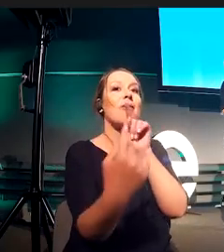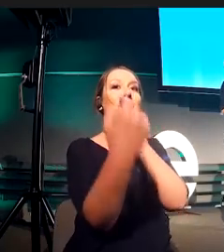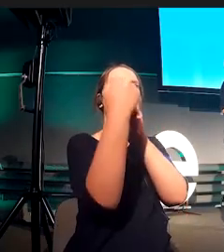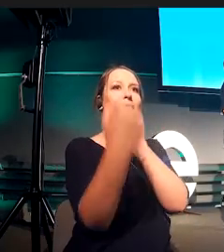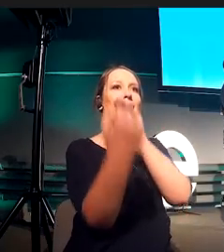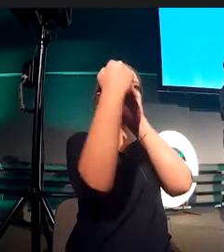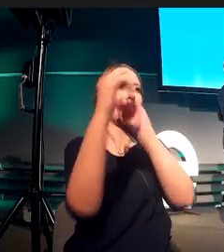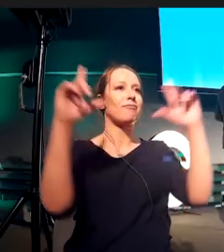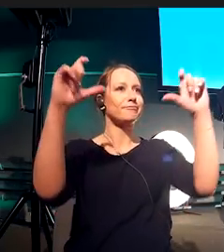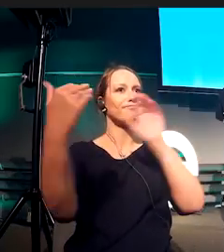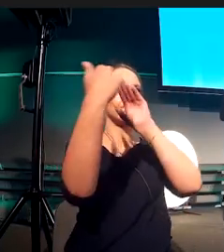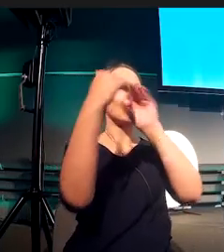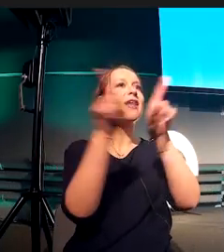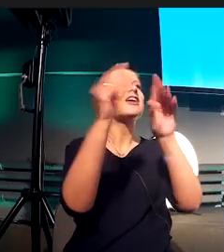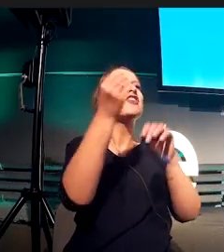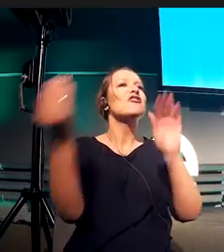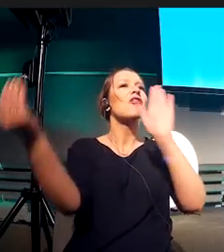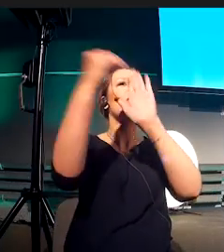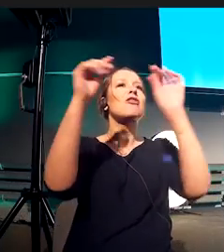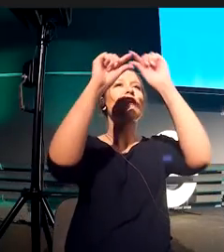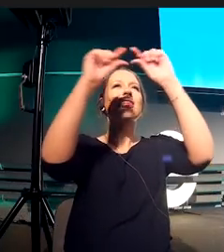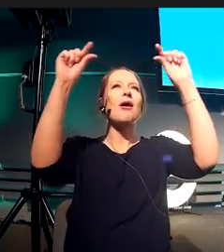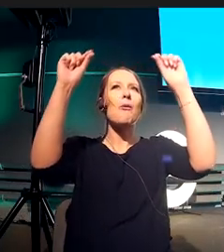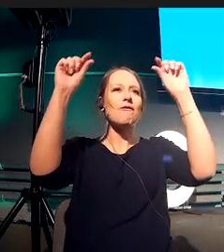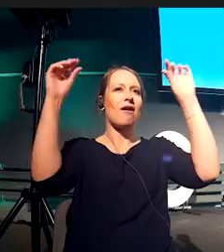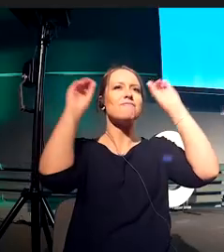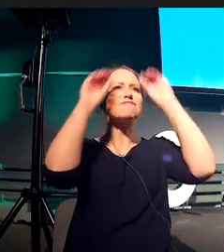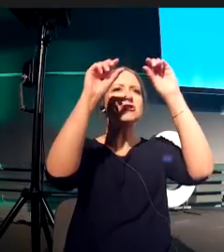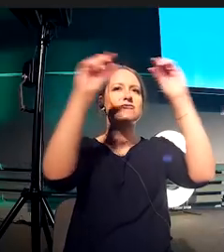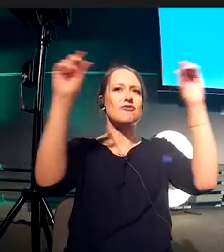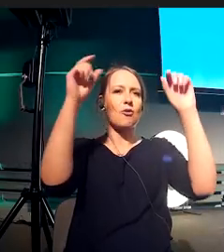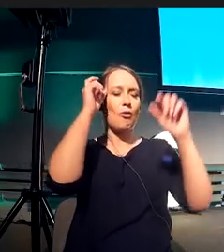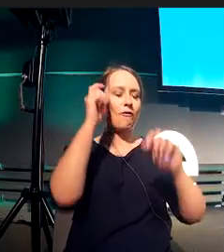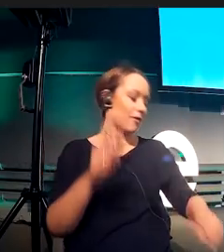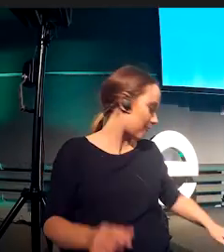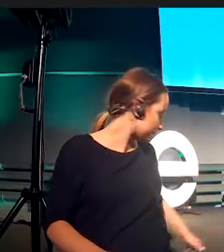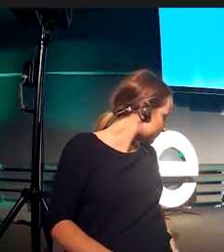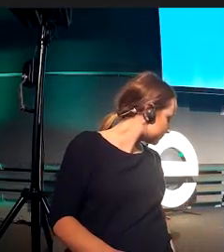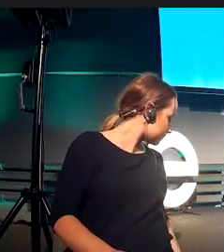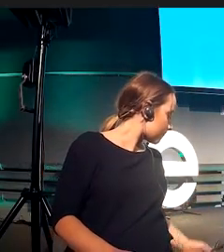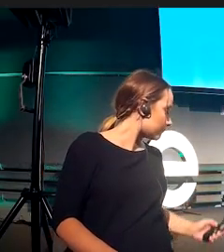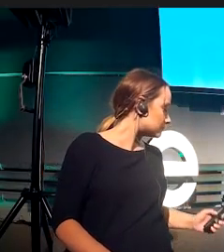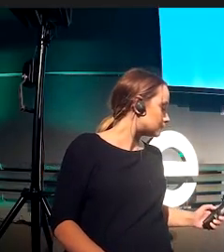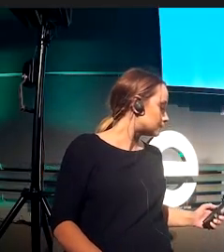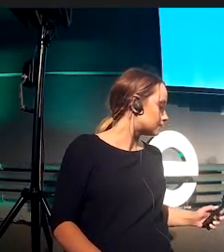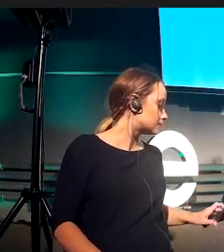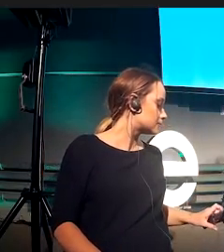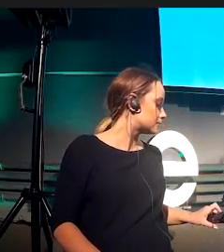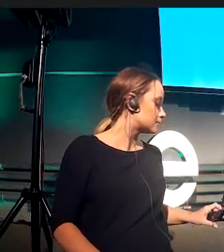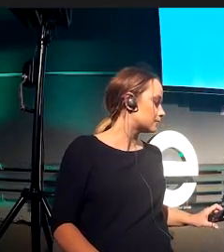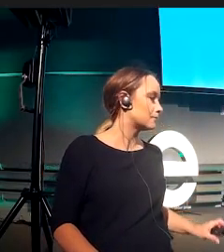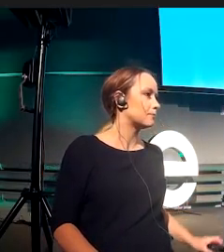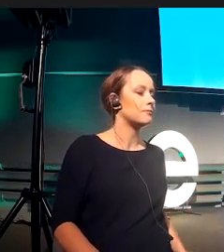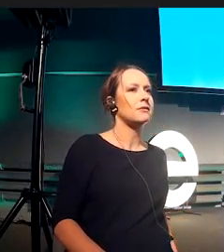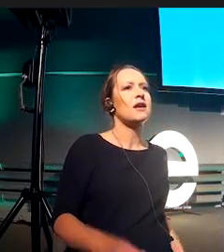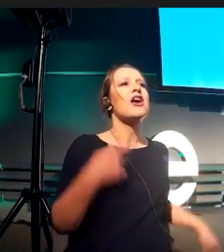going to be? Other than that, we need to decide where our menu and our top lines are going to be. So as you can see,